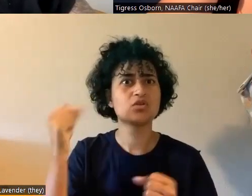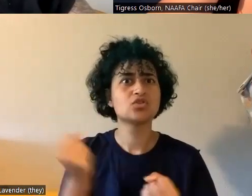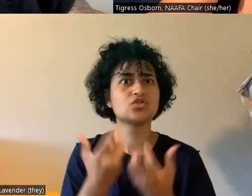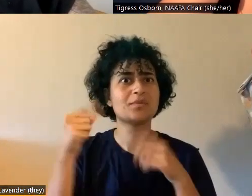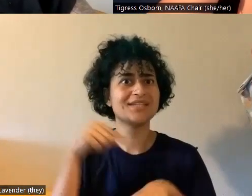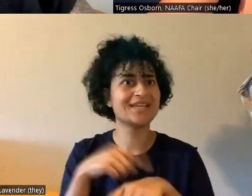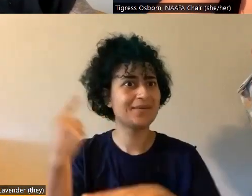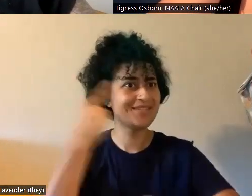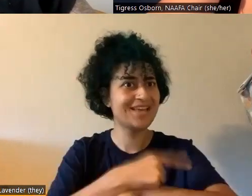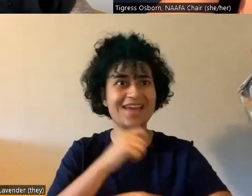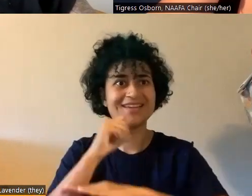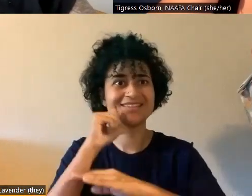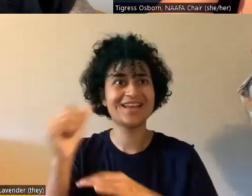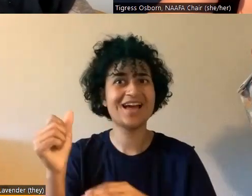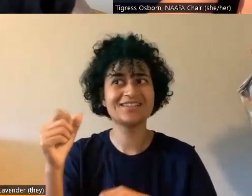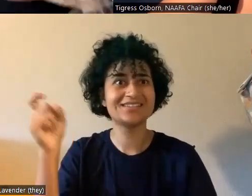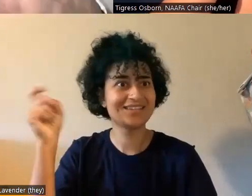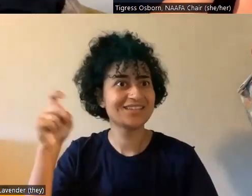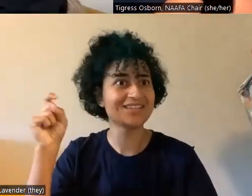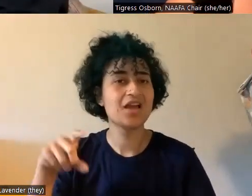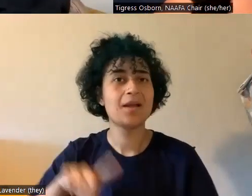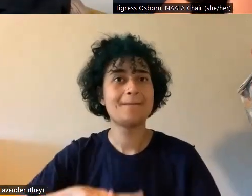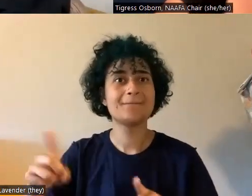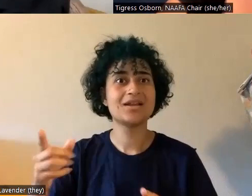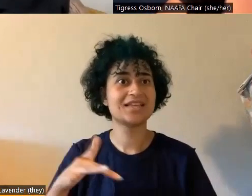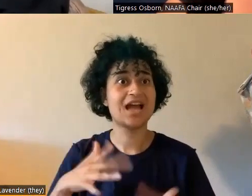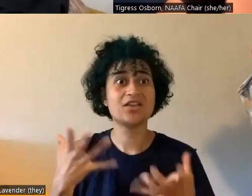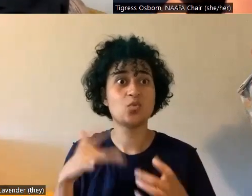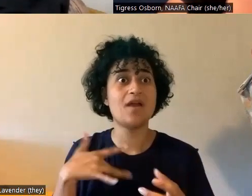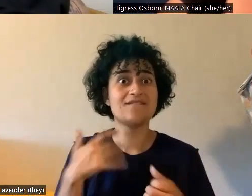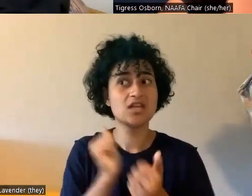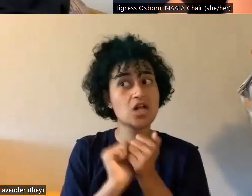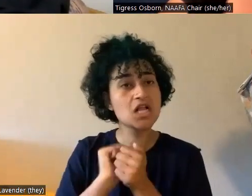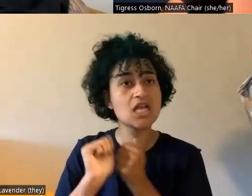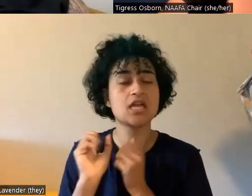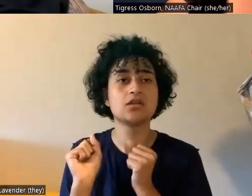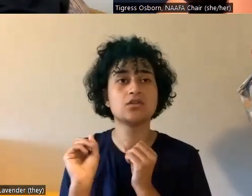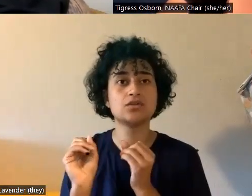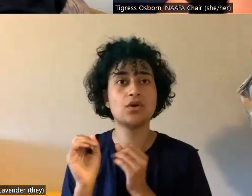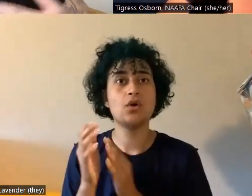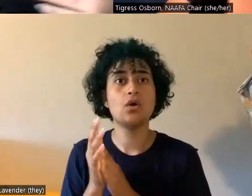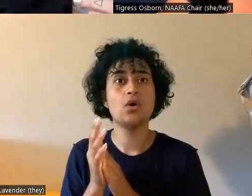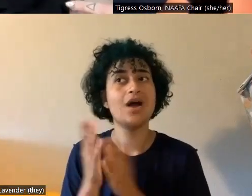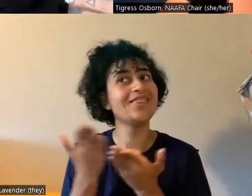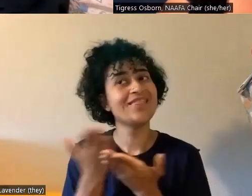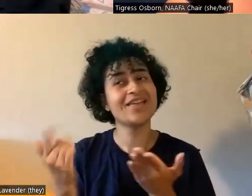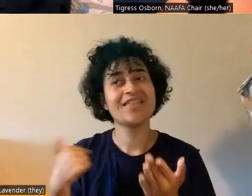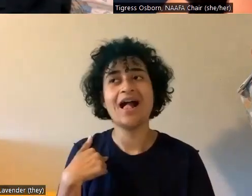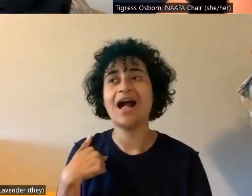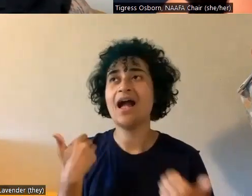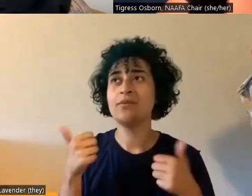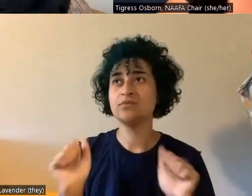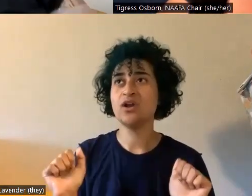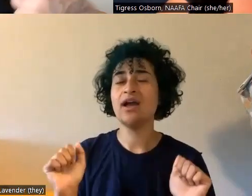not necessary. And yet it's like, I just want to feel clean. And so the thing that I'm trying